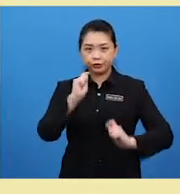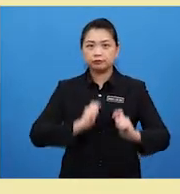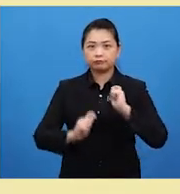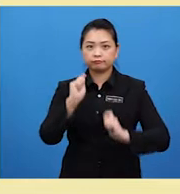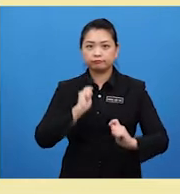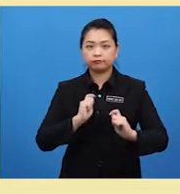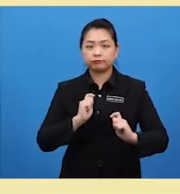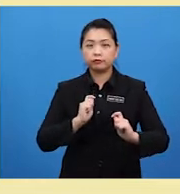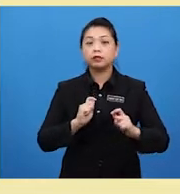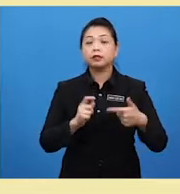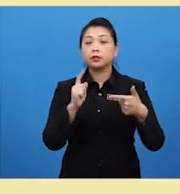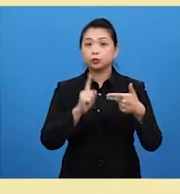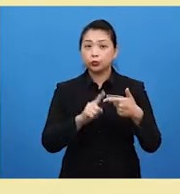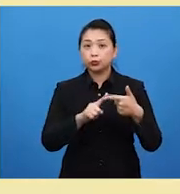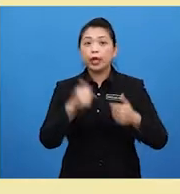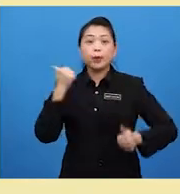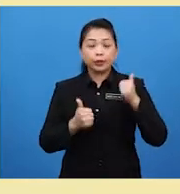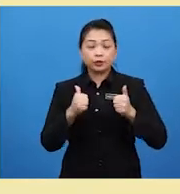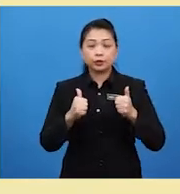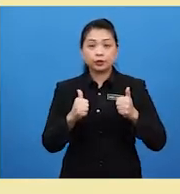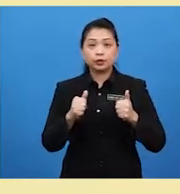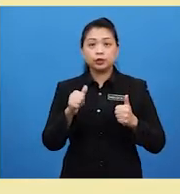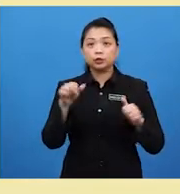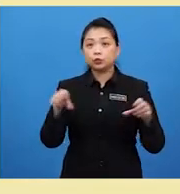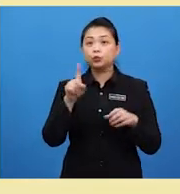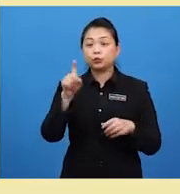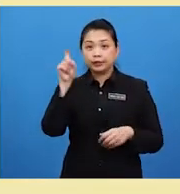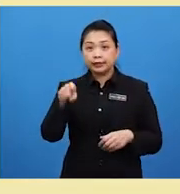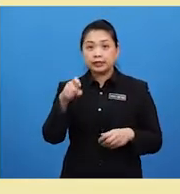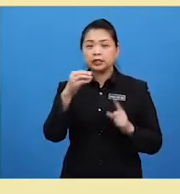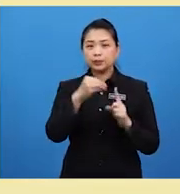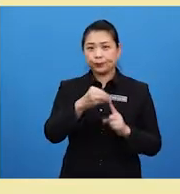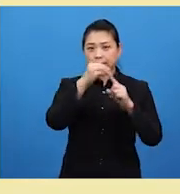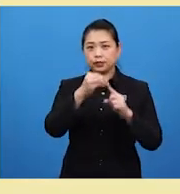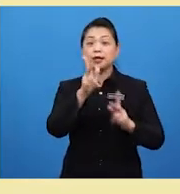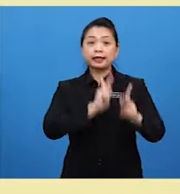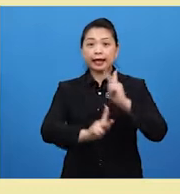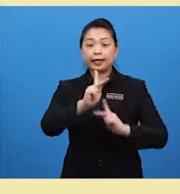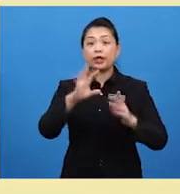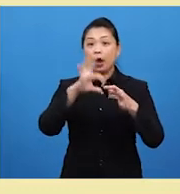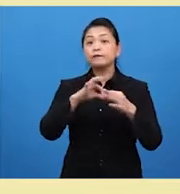Two, in which advert do you need a special kind of shoes?